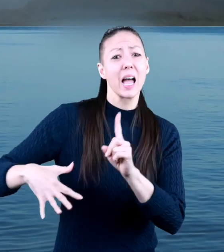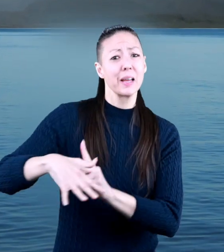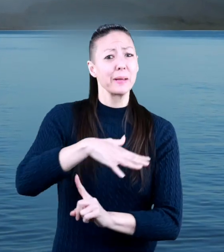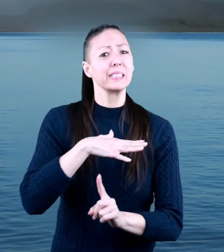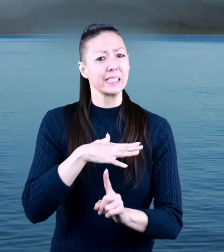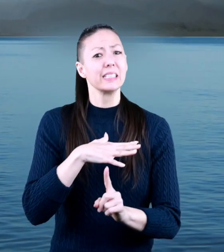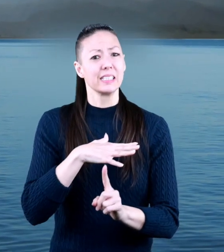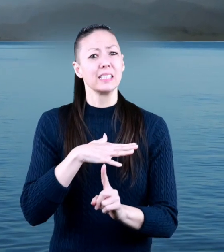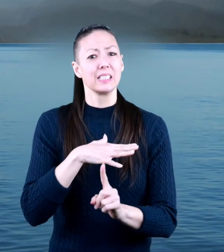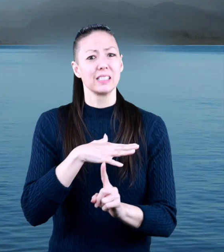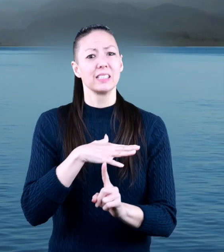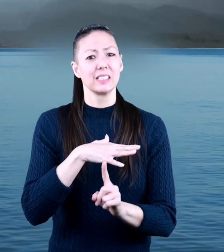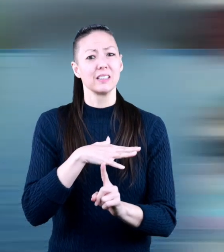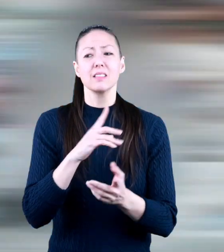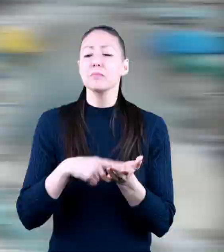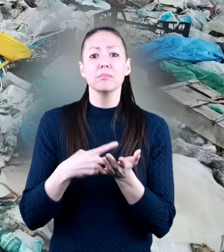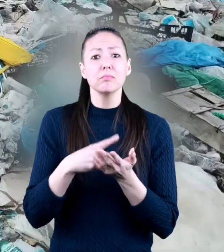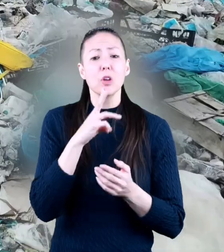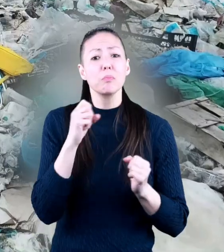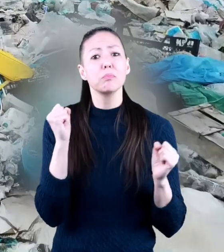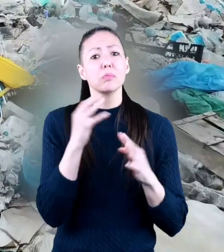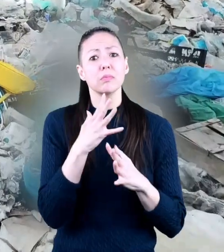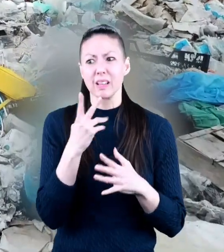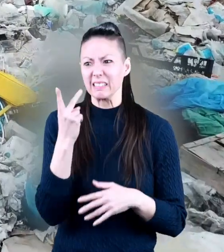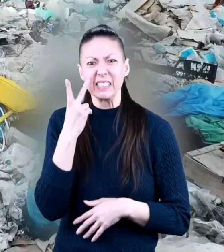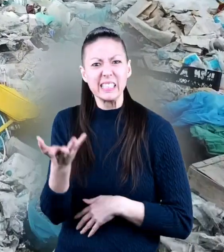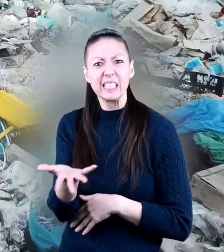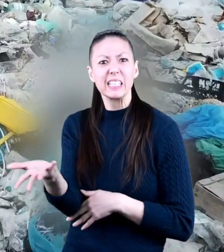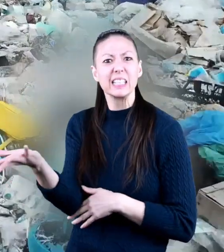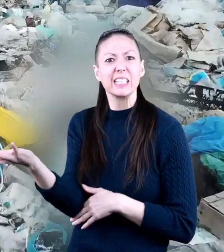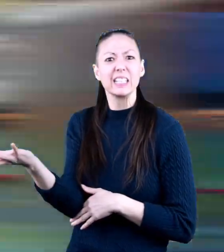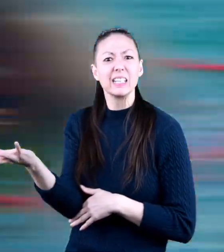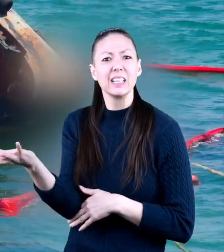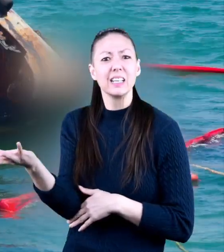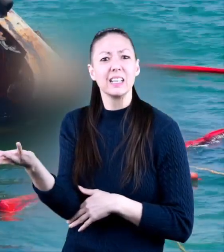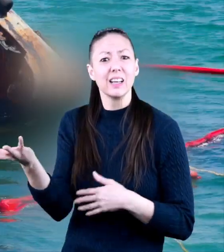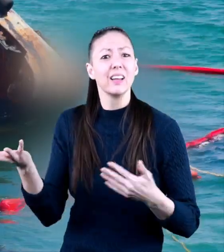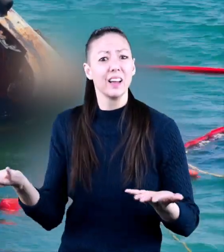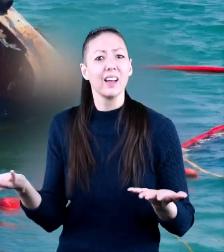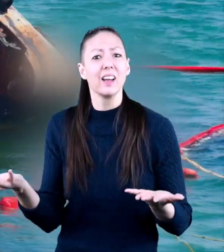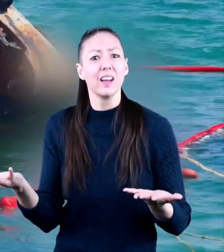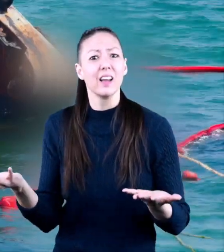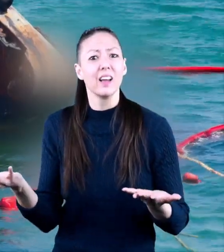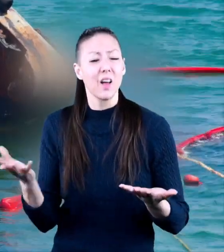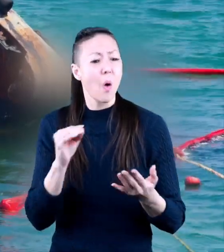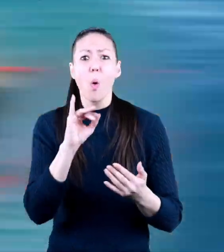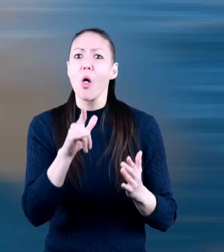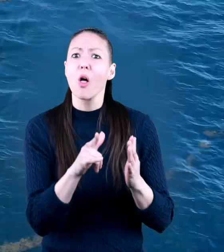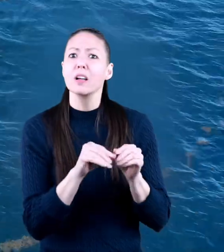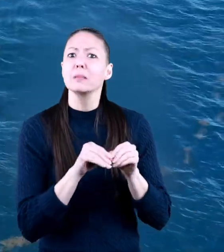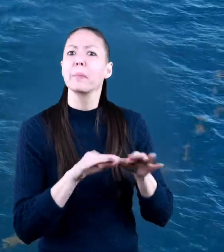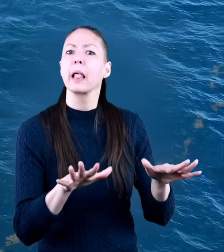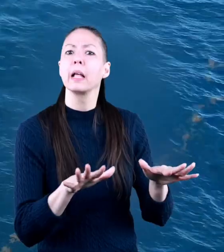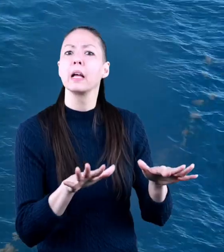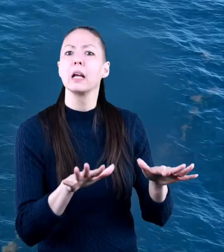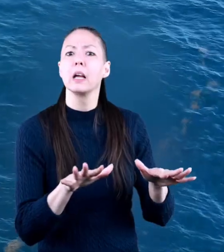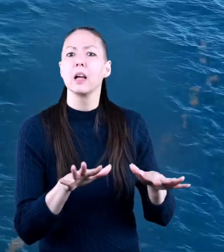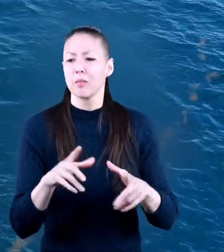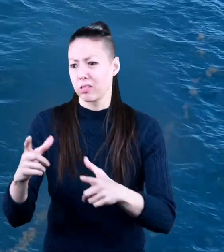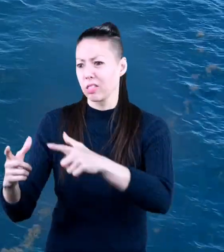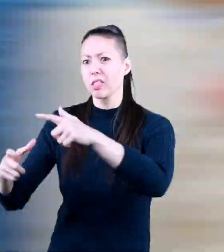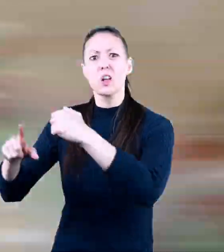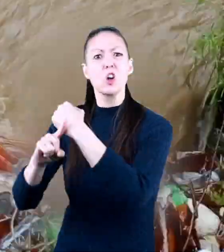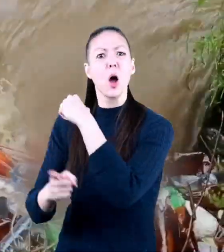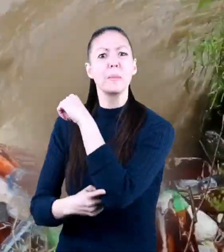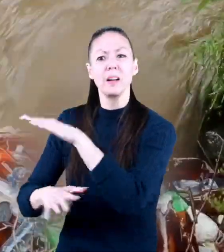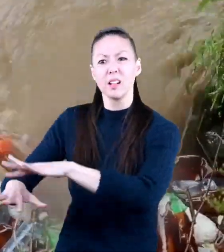effects on the environment sometimes pollution is visible in the water like when there's an oil spill or